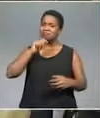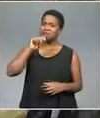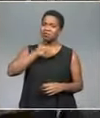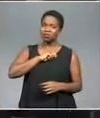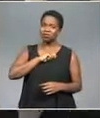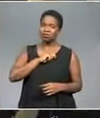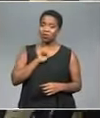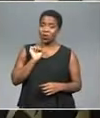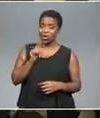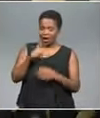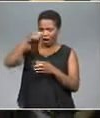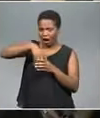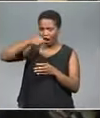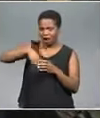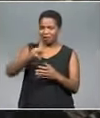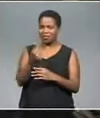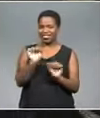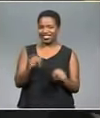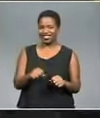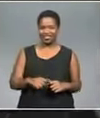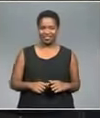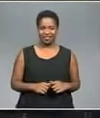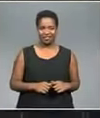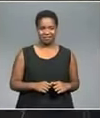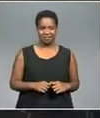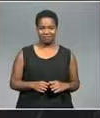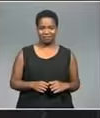is a nifty stash of cash. Stay with us.